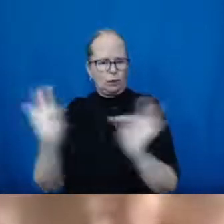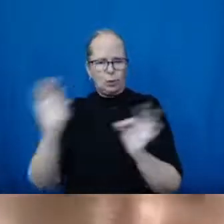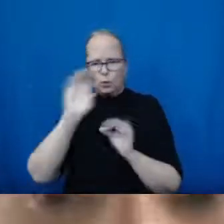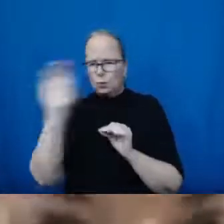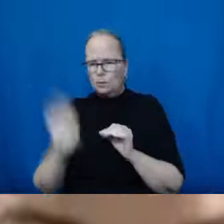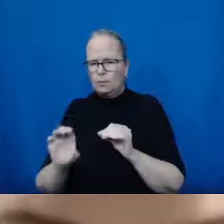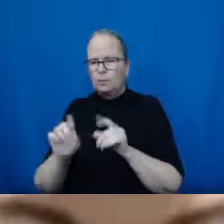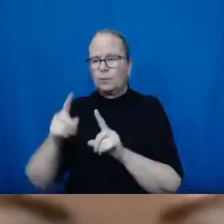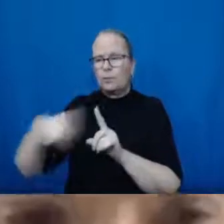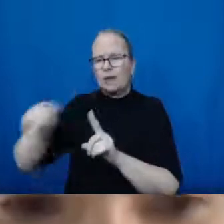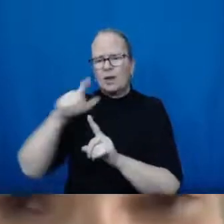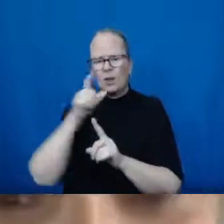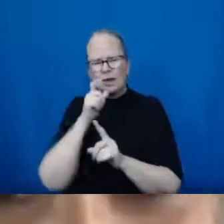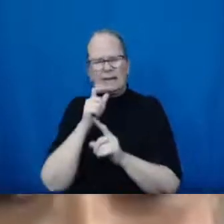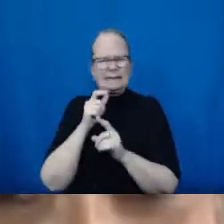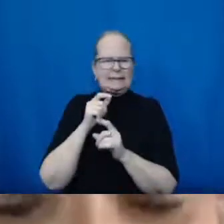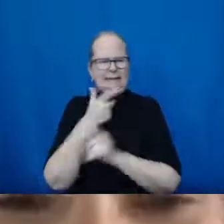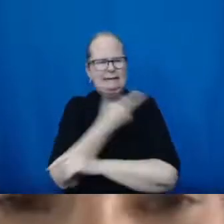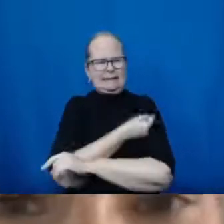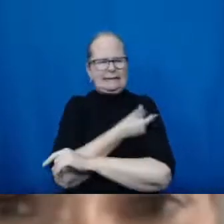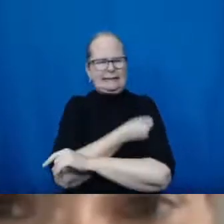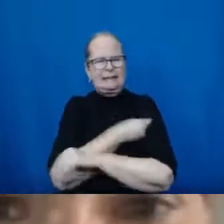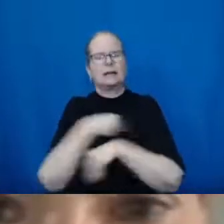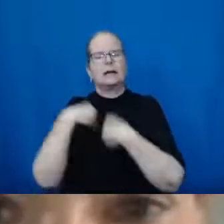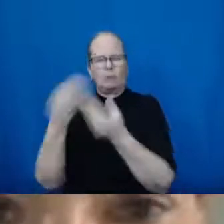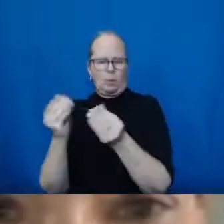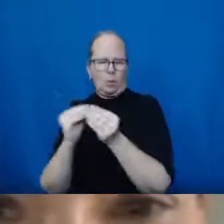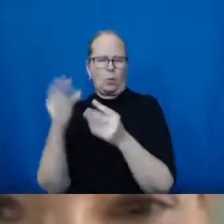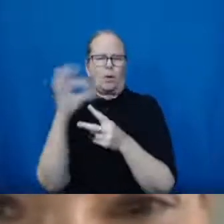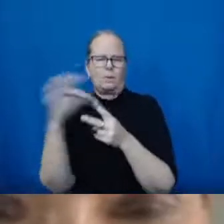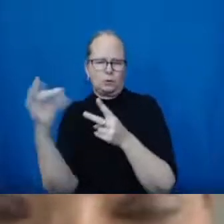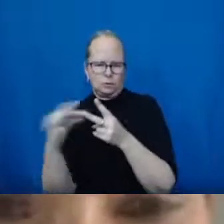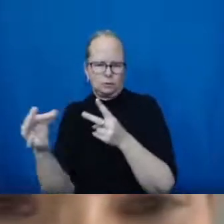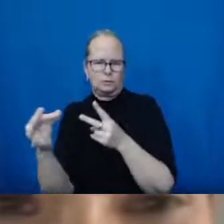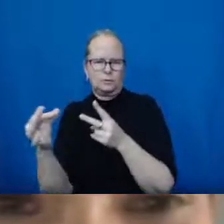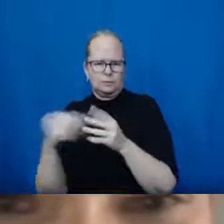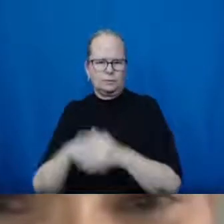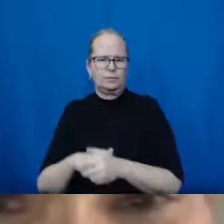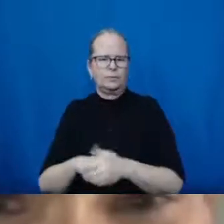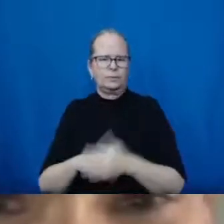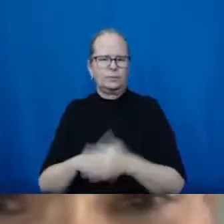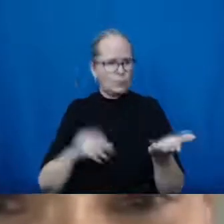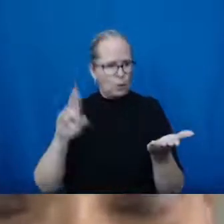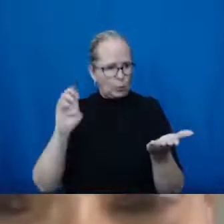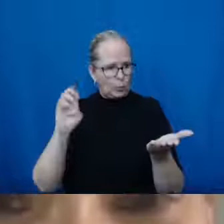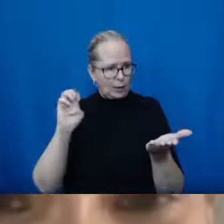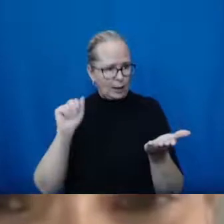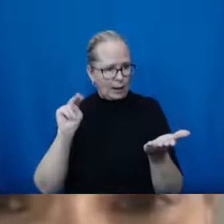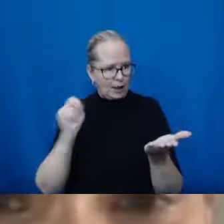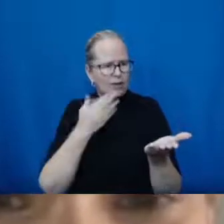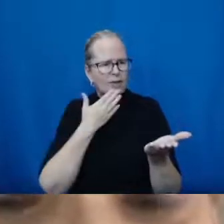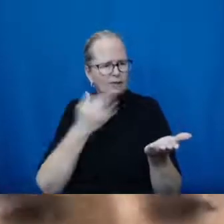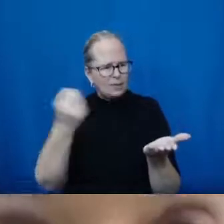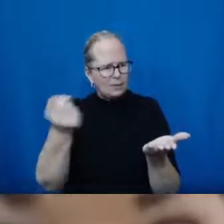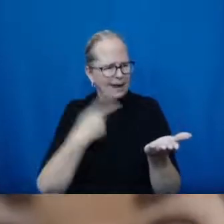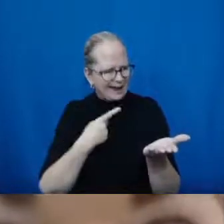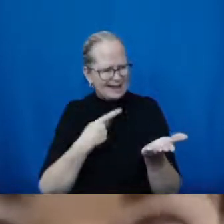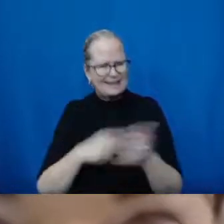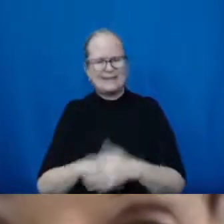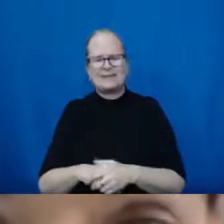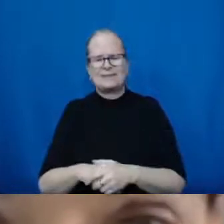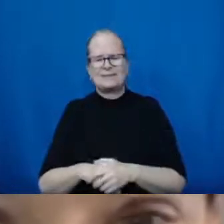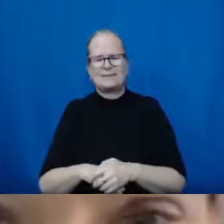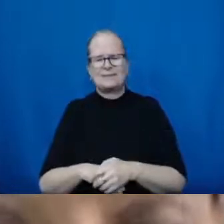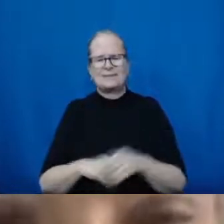Ran, thank you so very much for coming back. I know that you have some slides. Can you hear me?